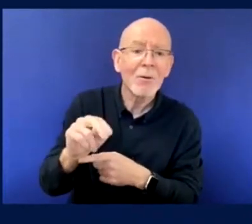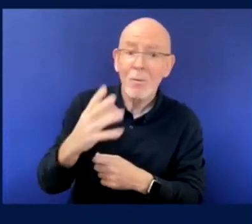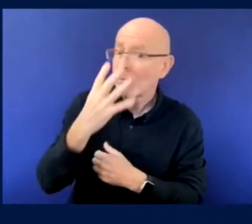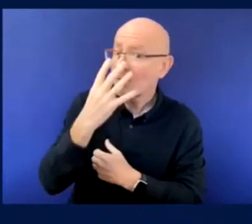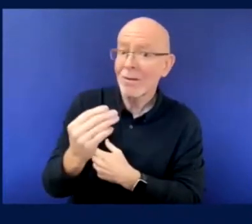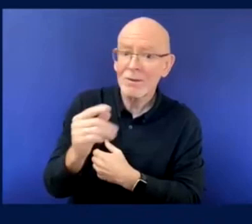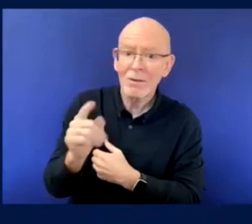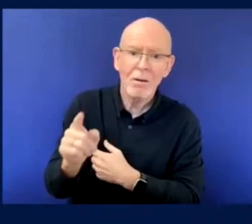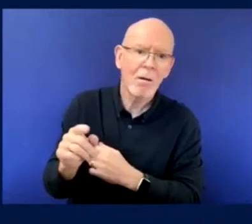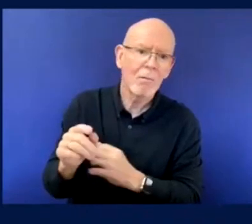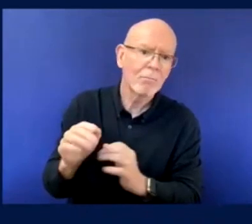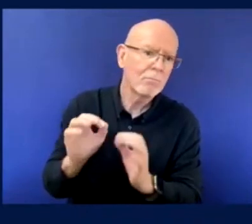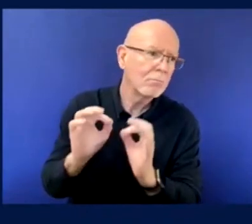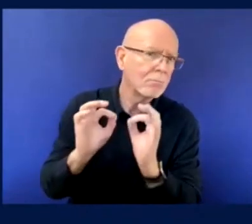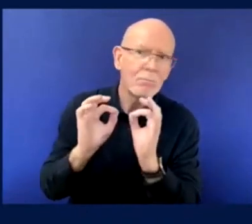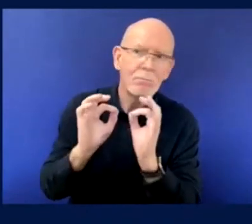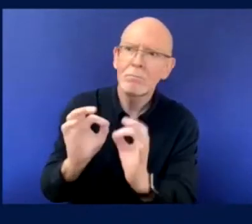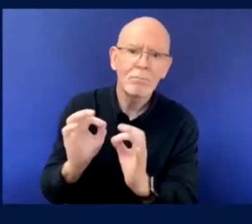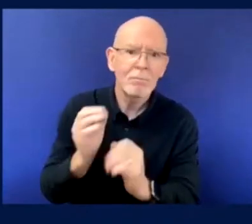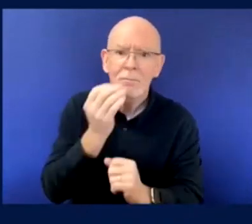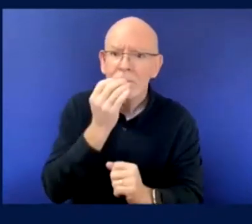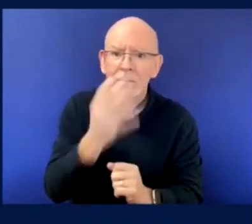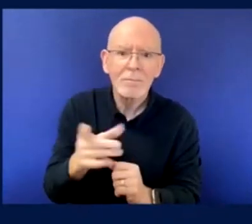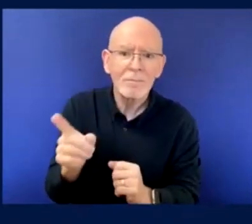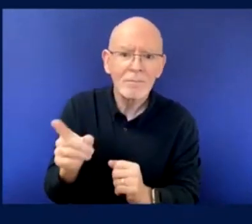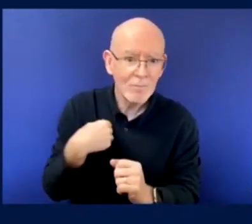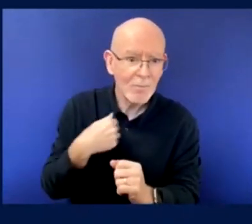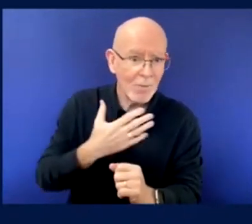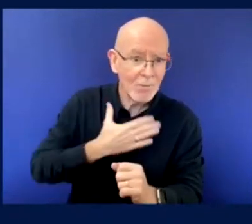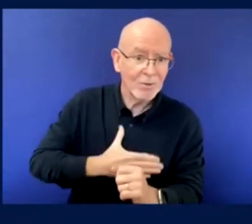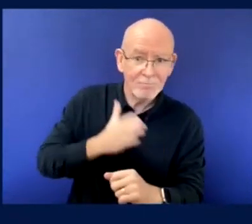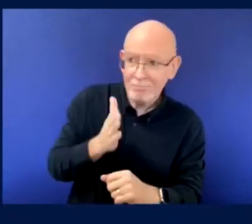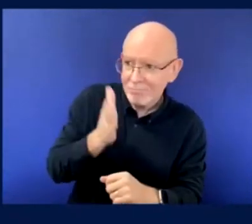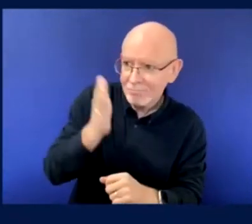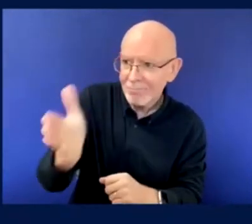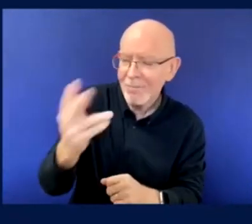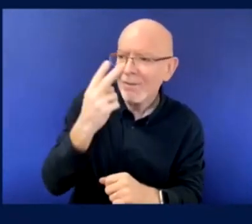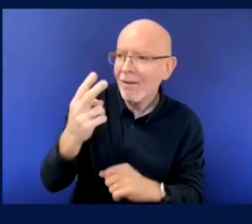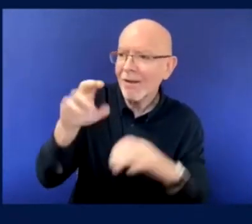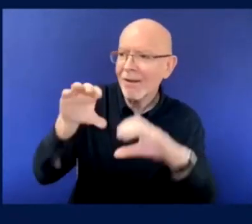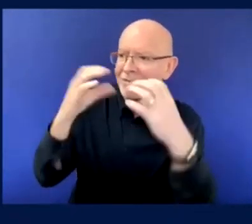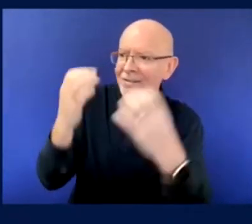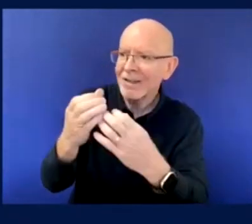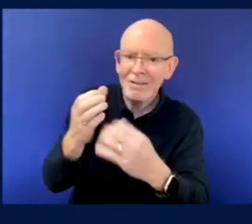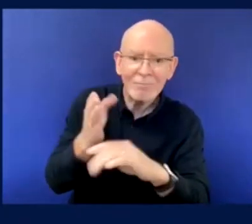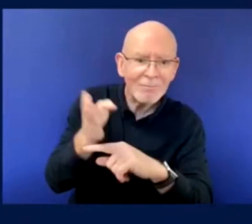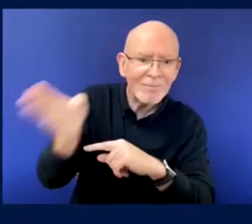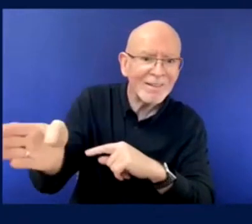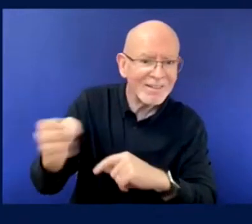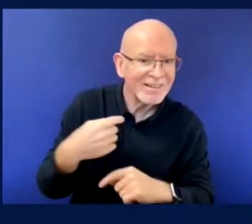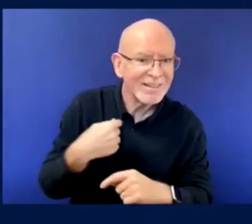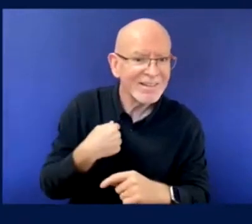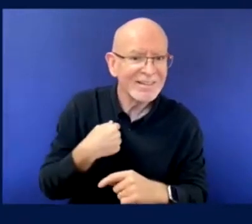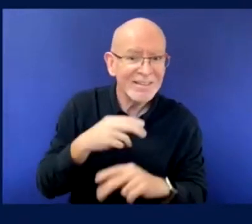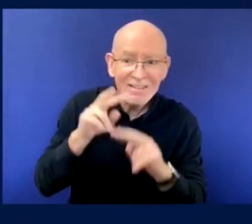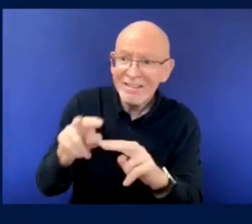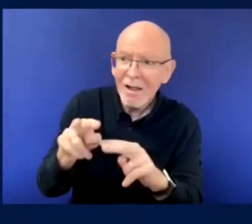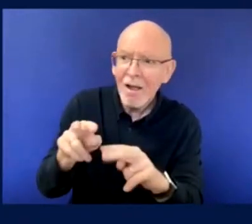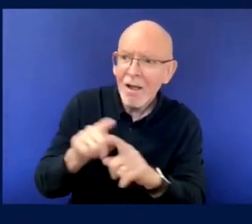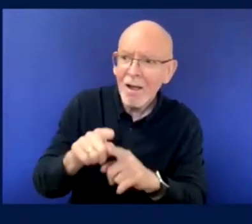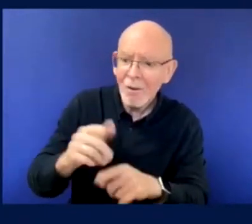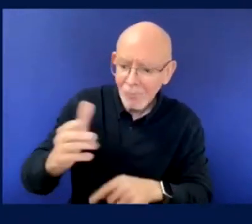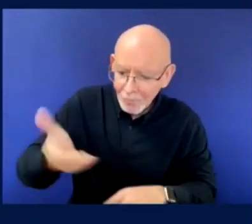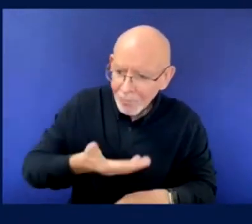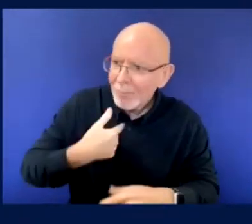Elena. Thank you. Um, so, um, our final panelist is Niklas, uh, who's a Werder Bremen fan.